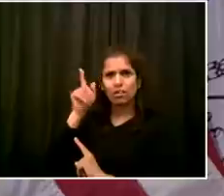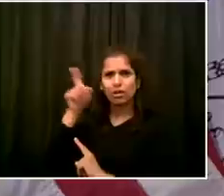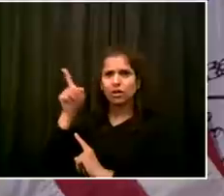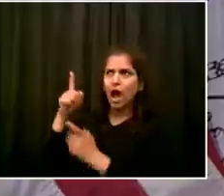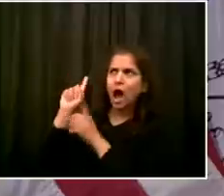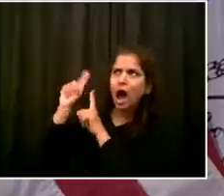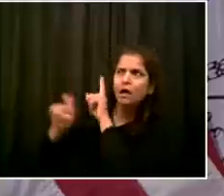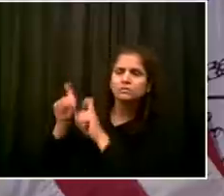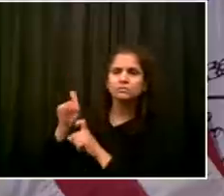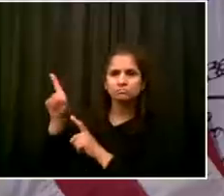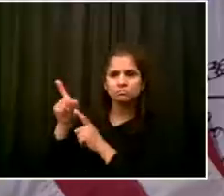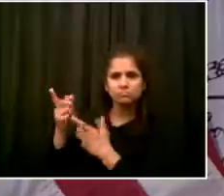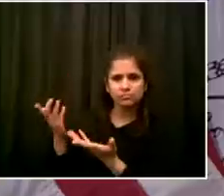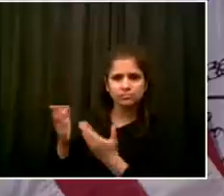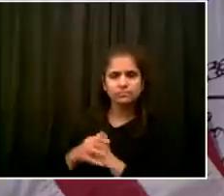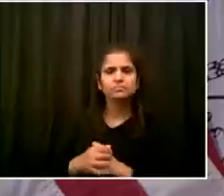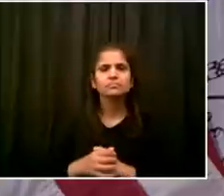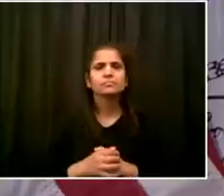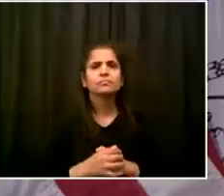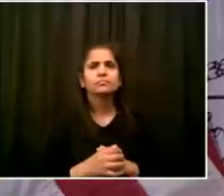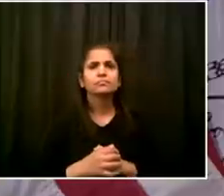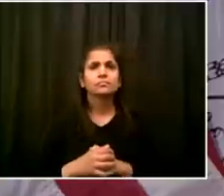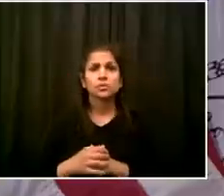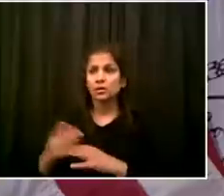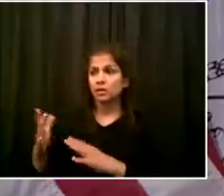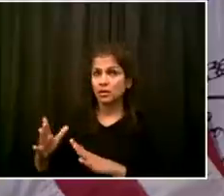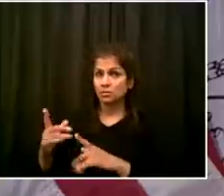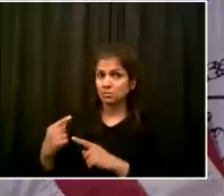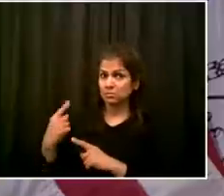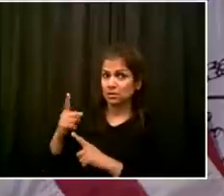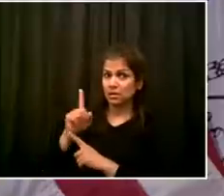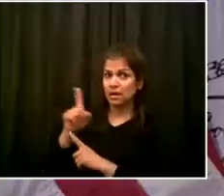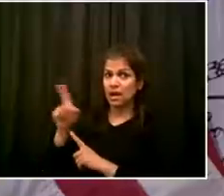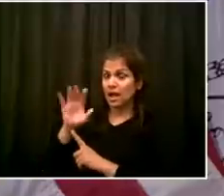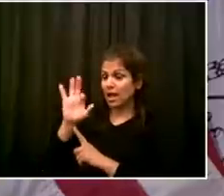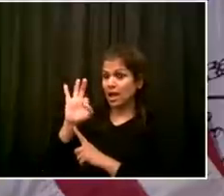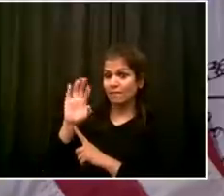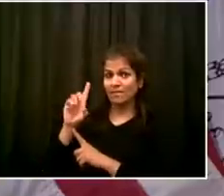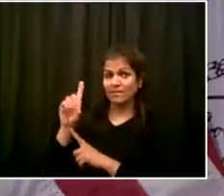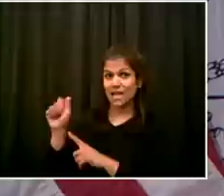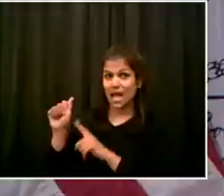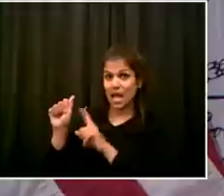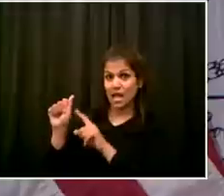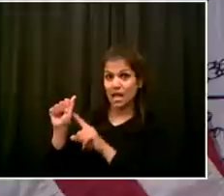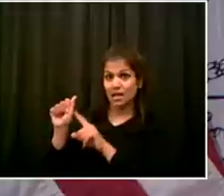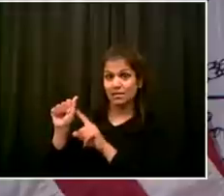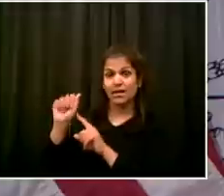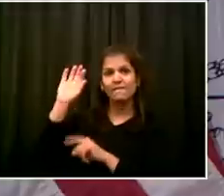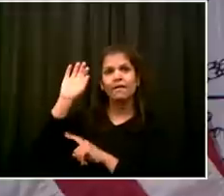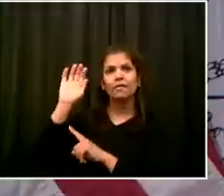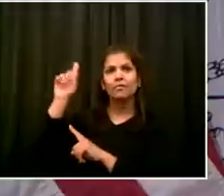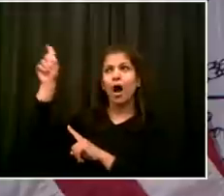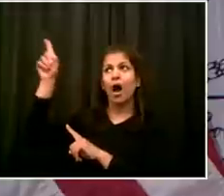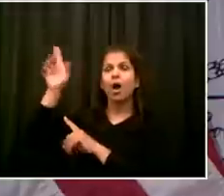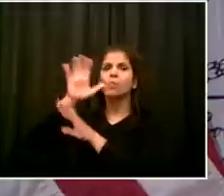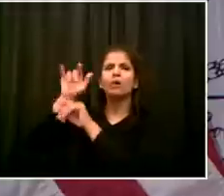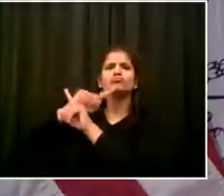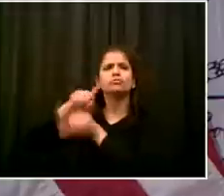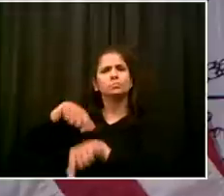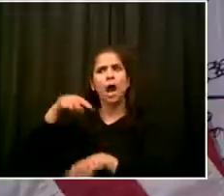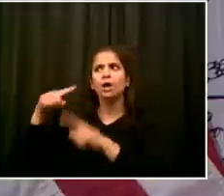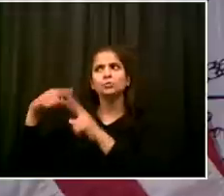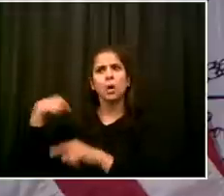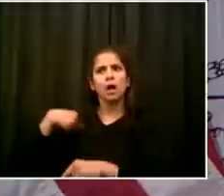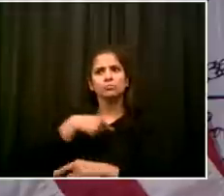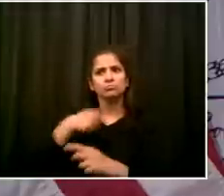to the needs of New York City. And I will reiterate that for a long time, we've been calling for this and that this would be the right moment to address